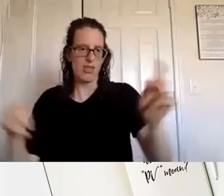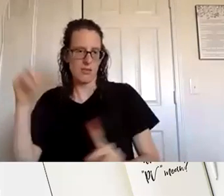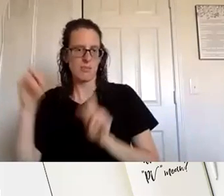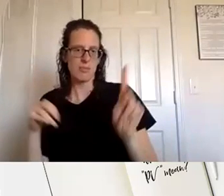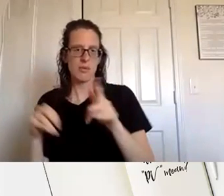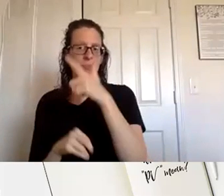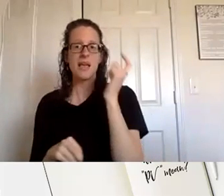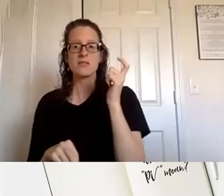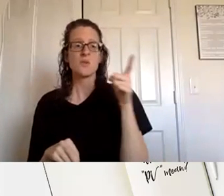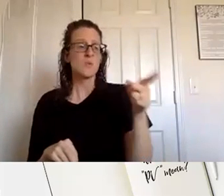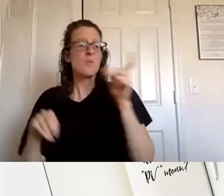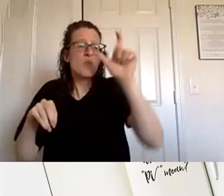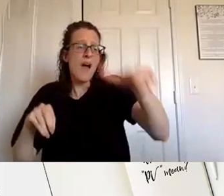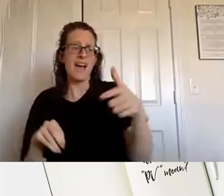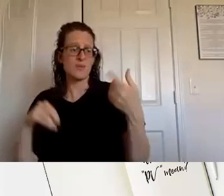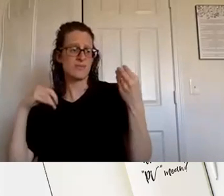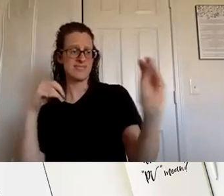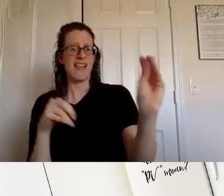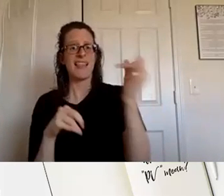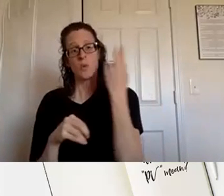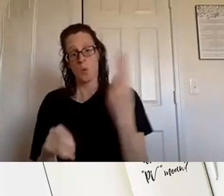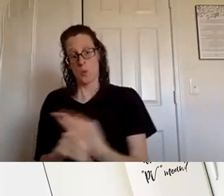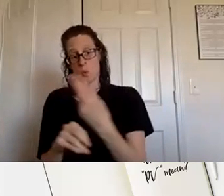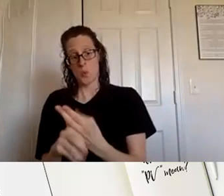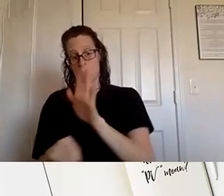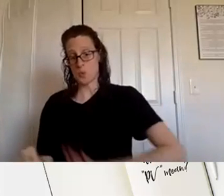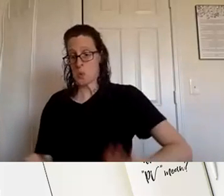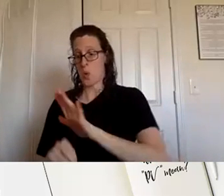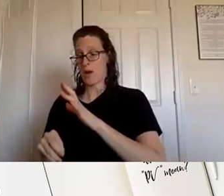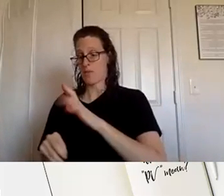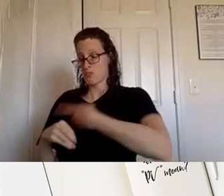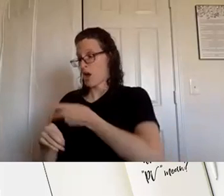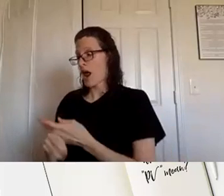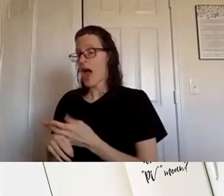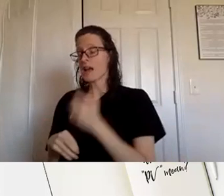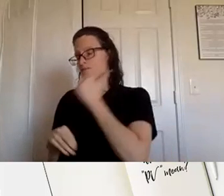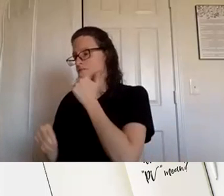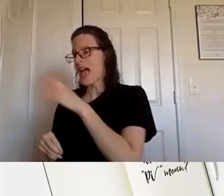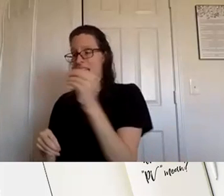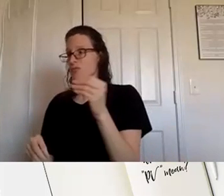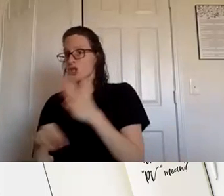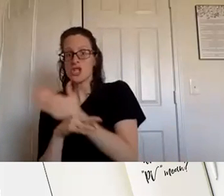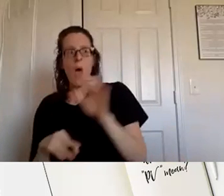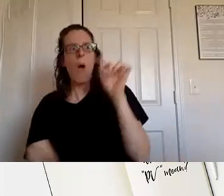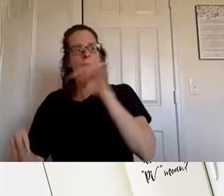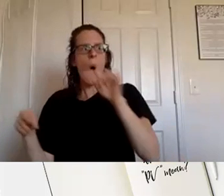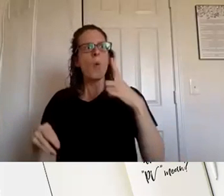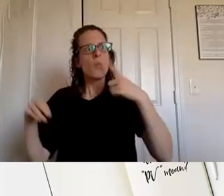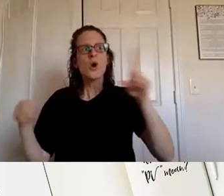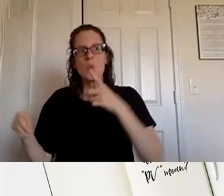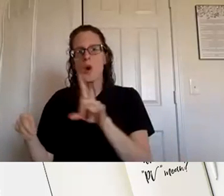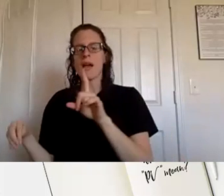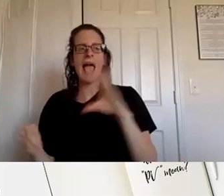you don't have to sell you you're using your product and you're sharing um and loving on